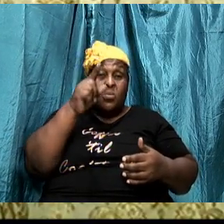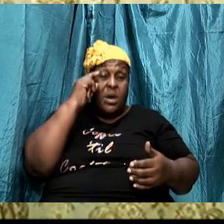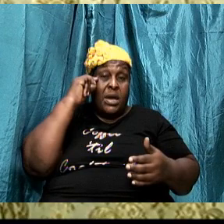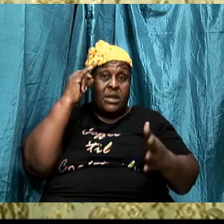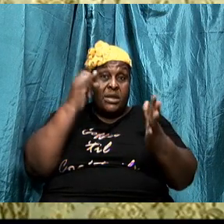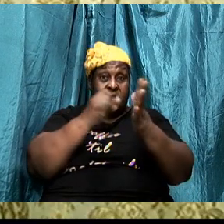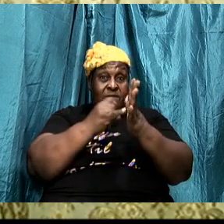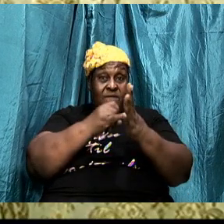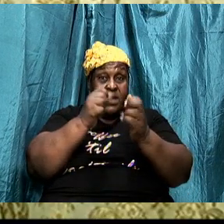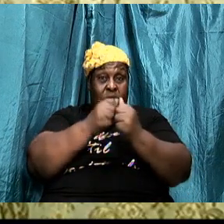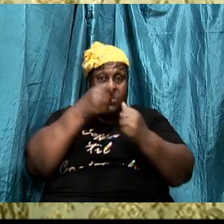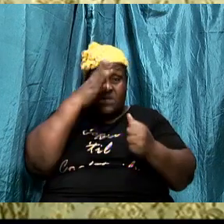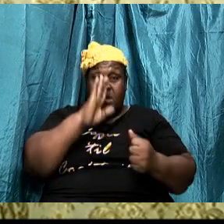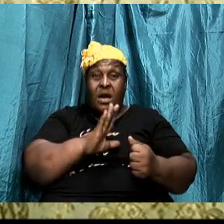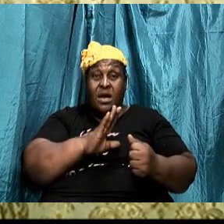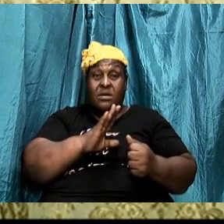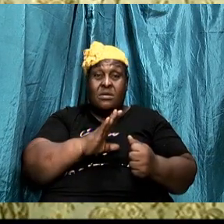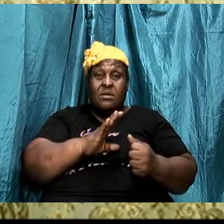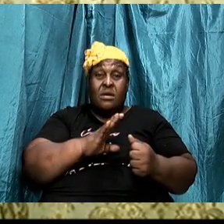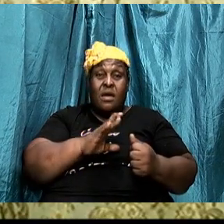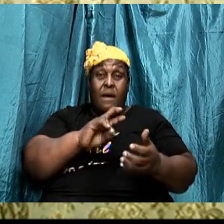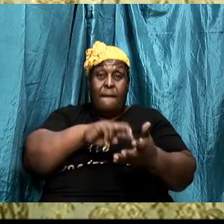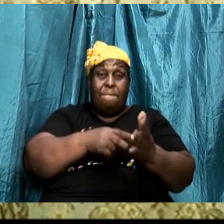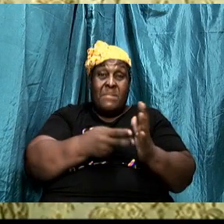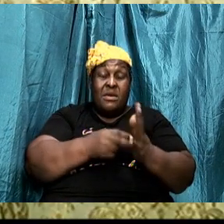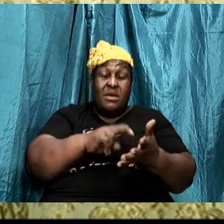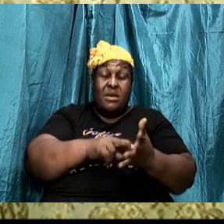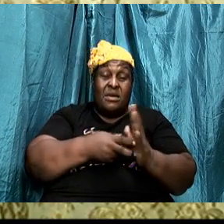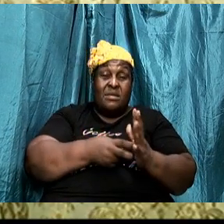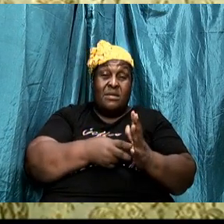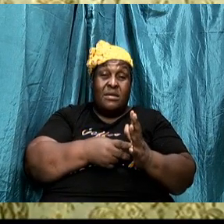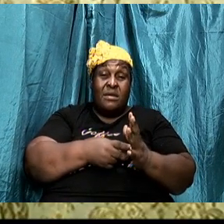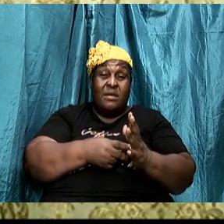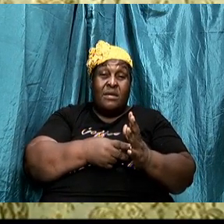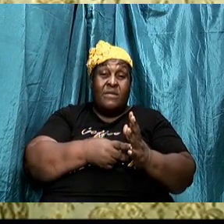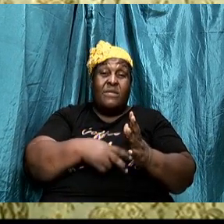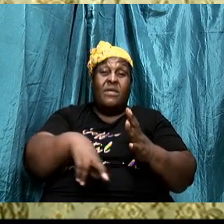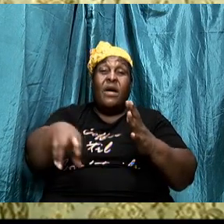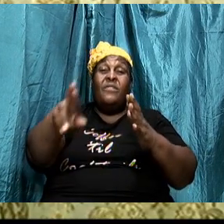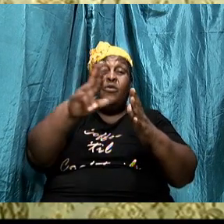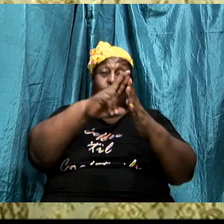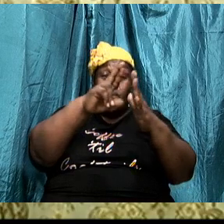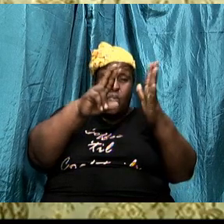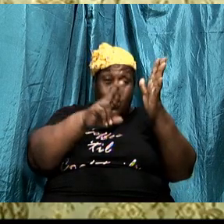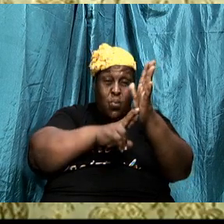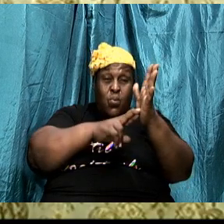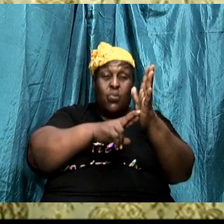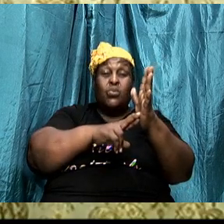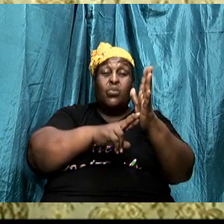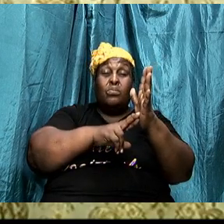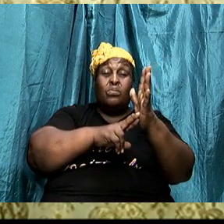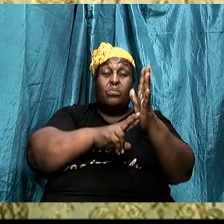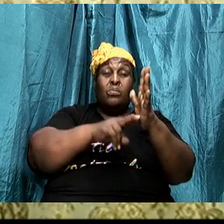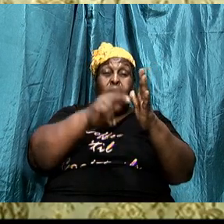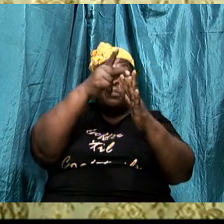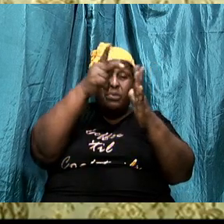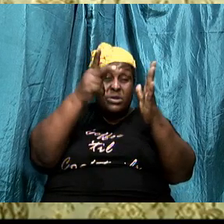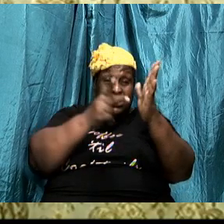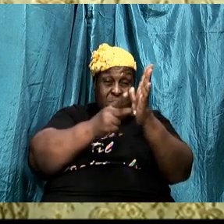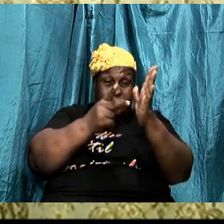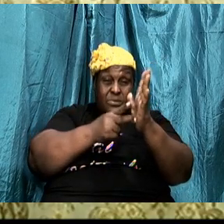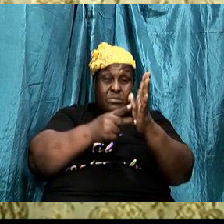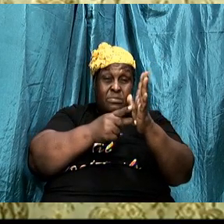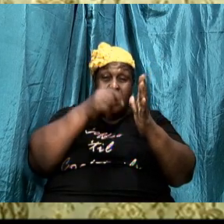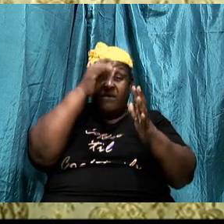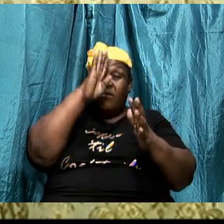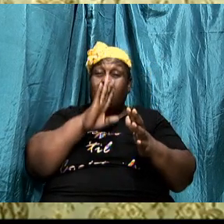it means then that the principles the statues of God must be the same principles and statues that govern your life